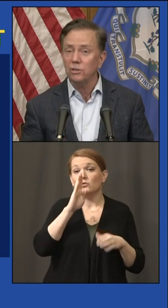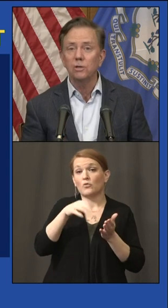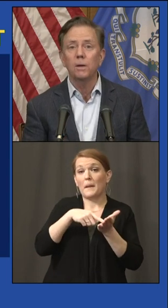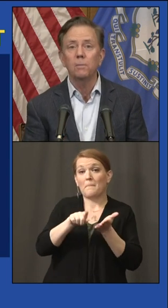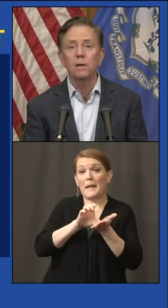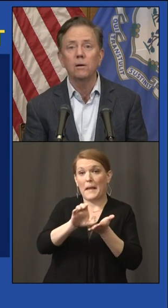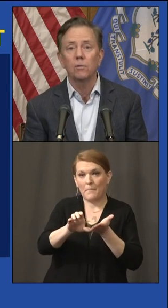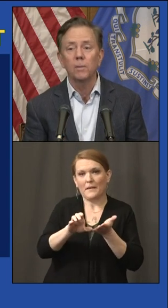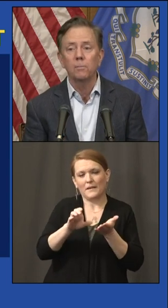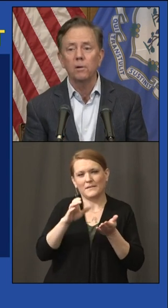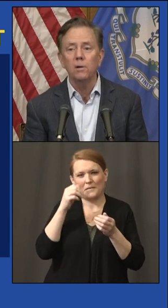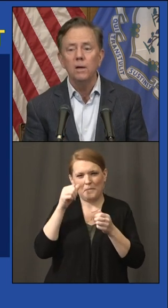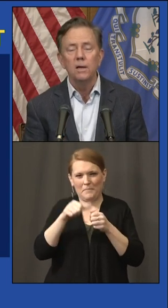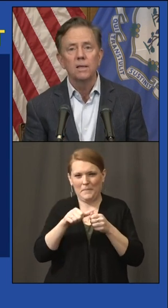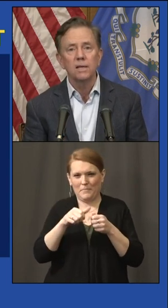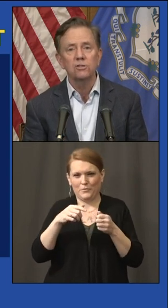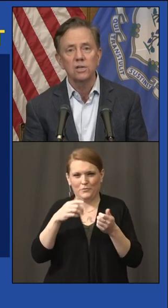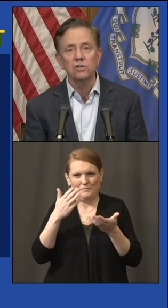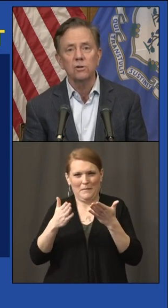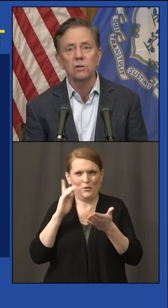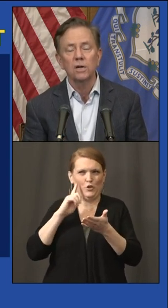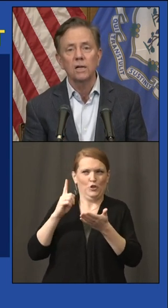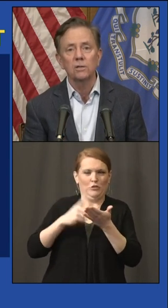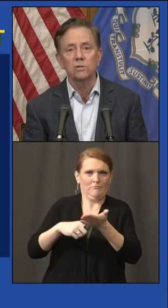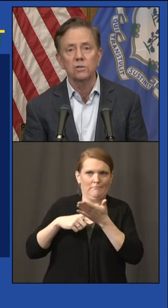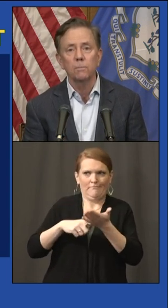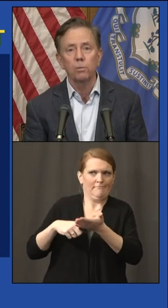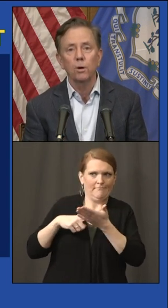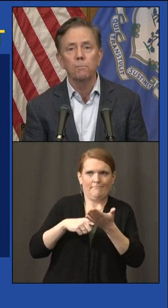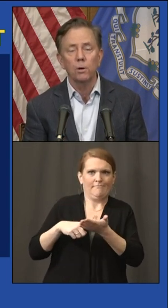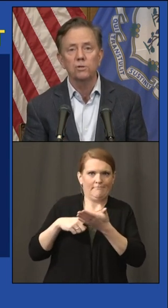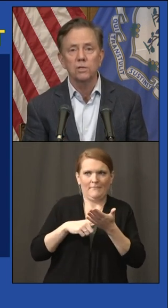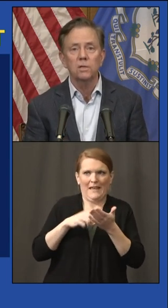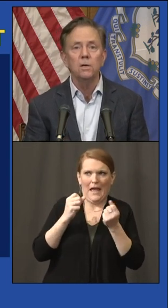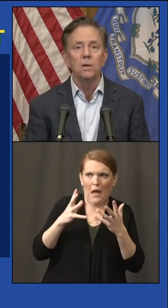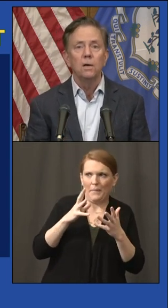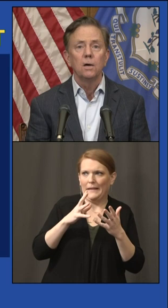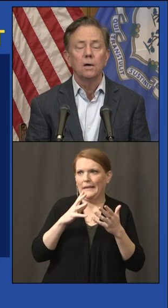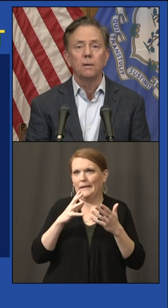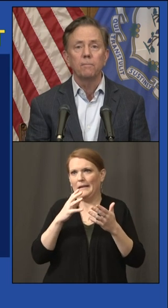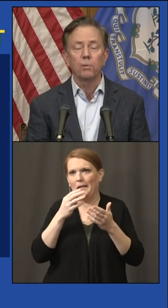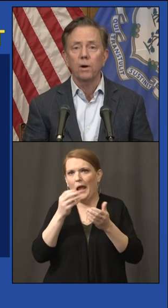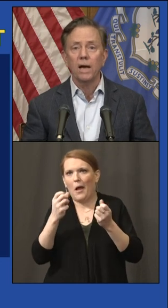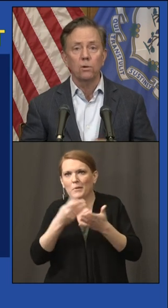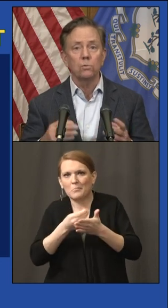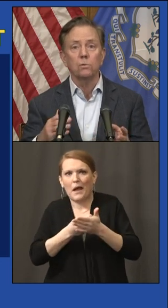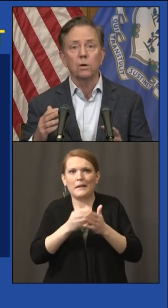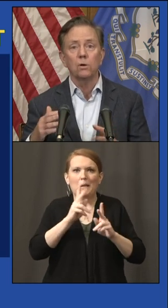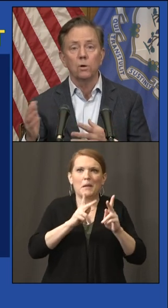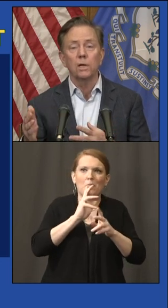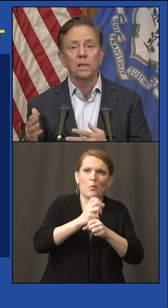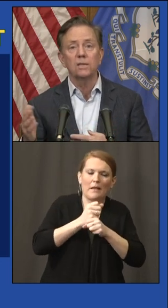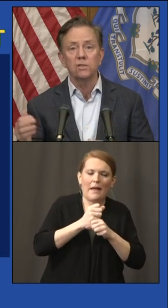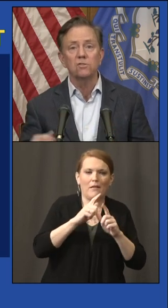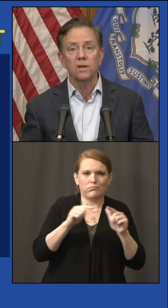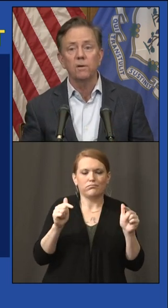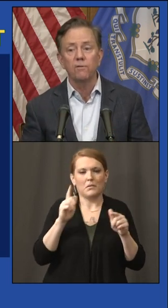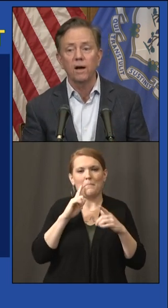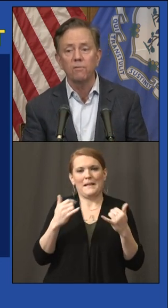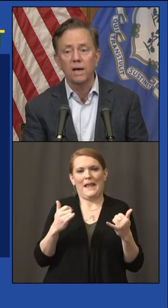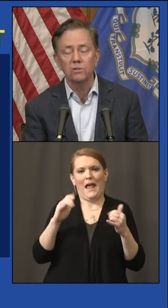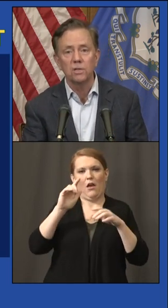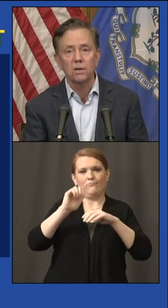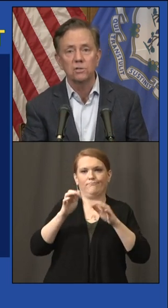discussion, you maybe remember. That's $600 per person, per adult, earning less than